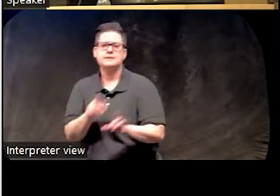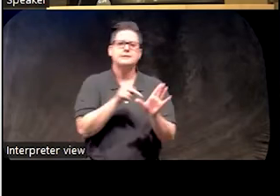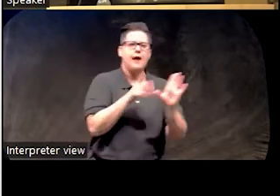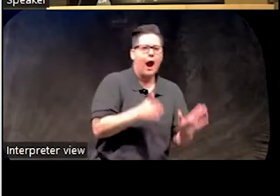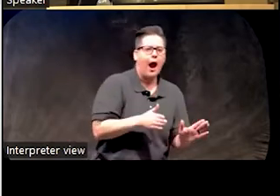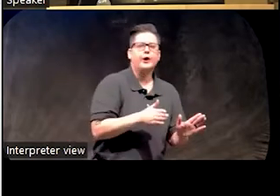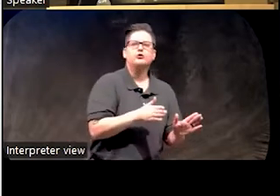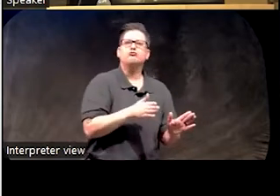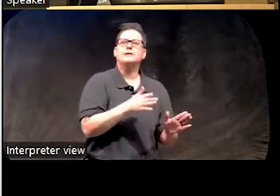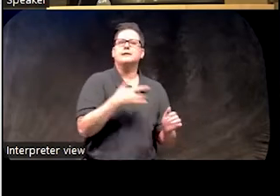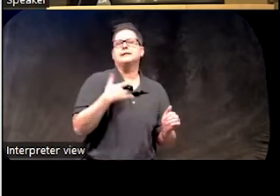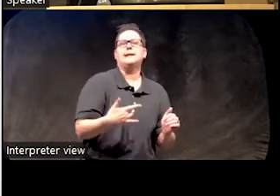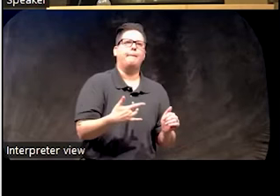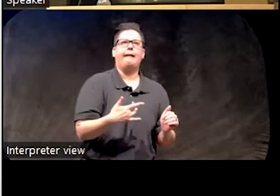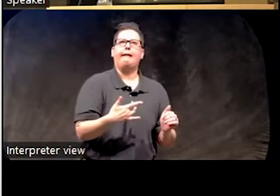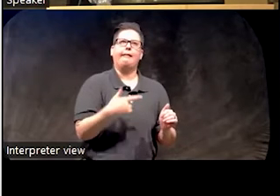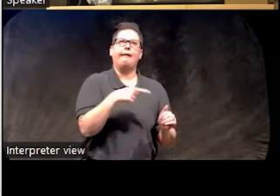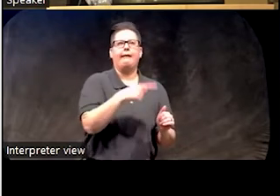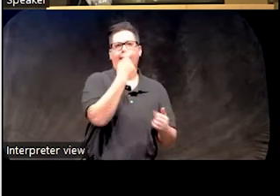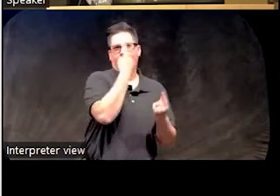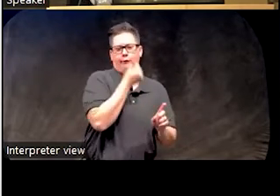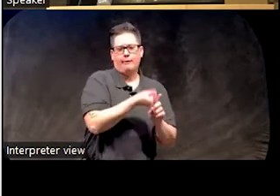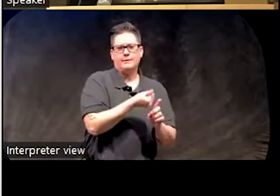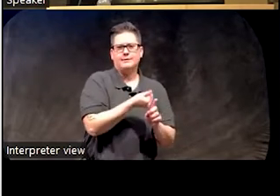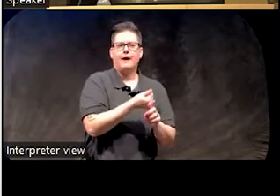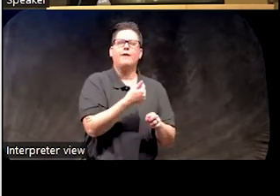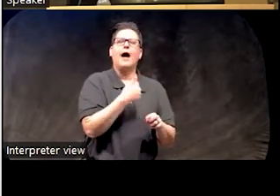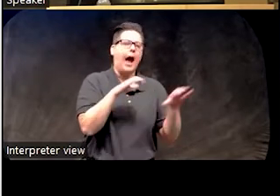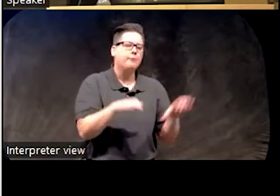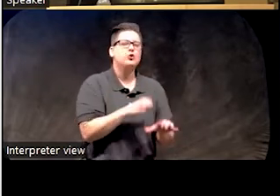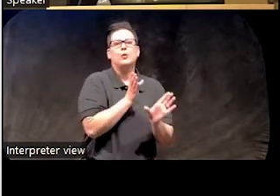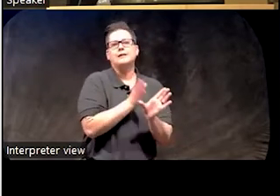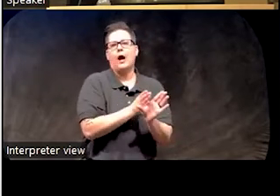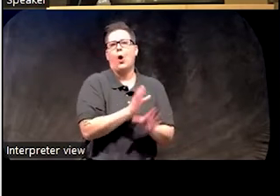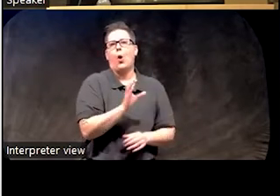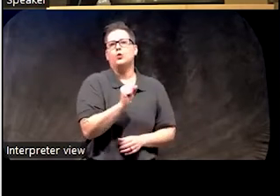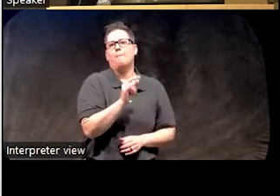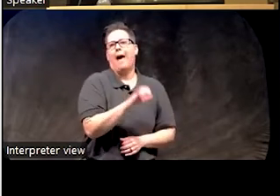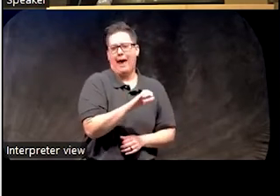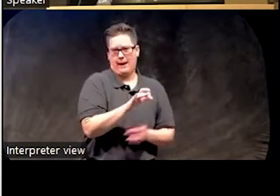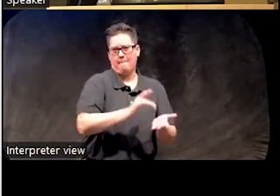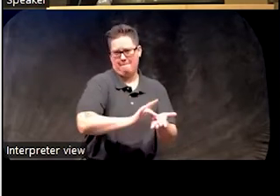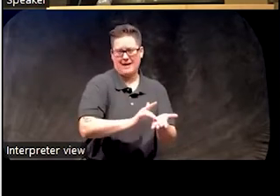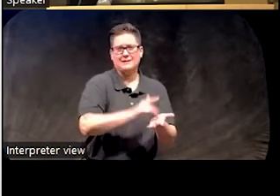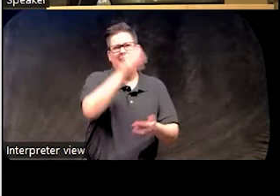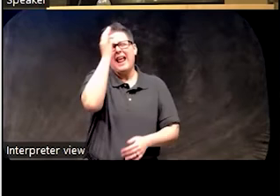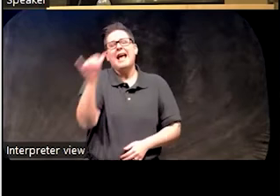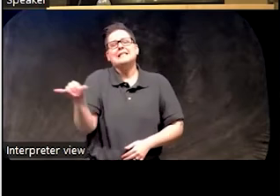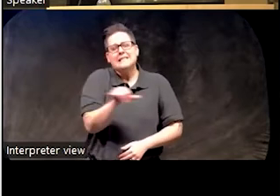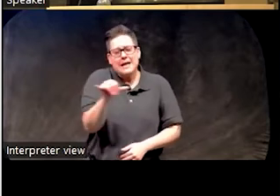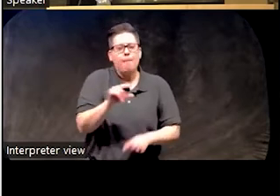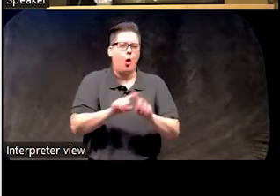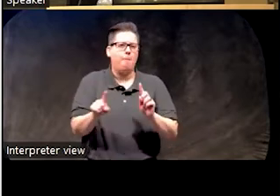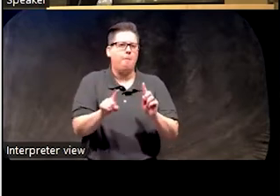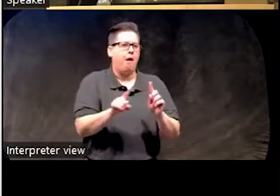psychiatrists in this tradition tend to consider themselves practicing psychosomatic medicine, almost the same thing, but has